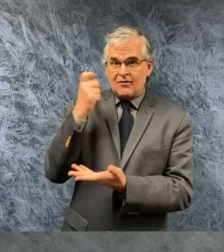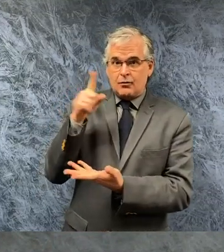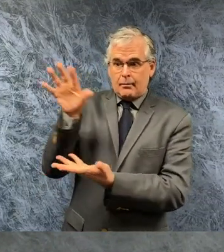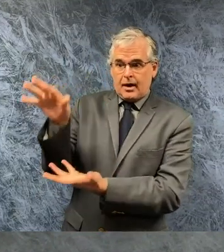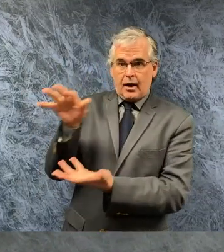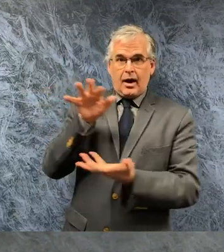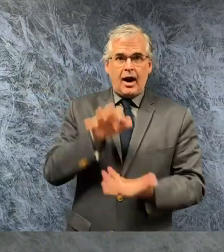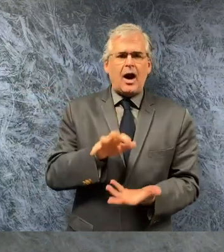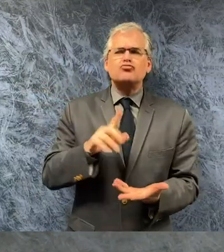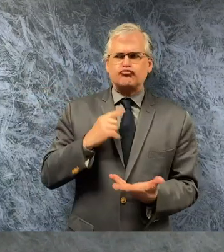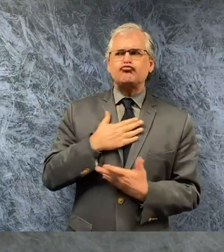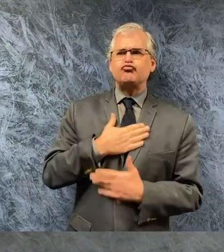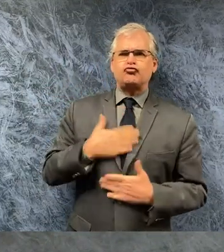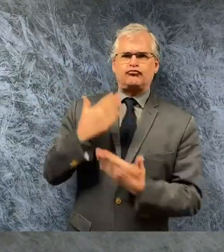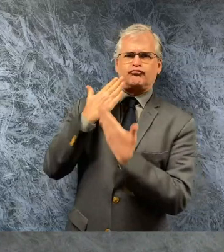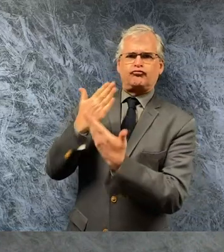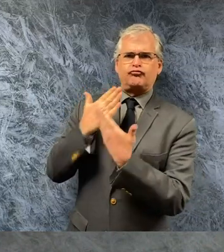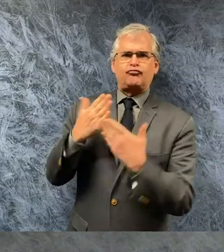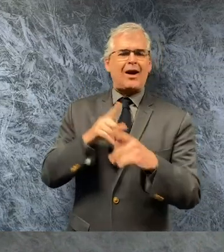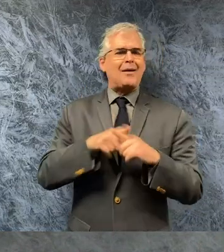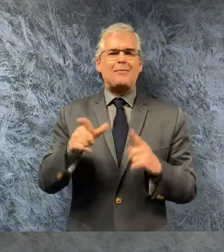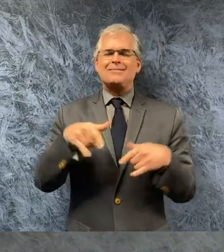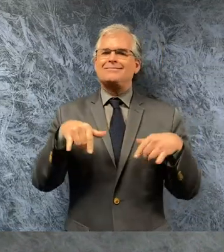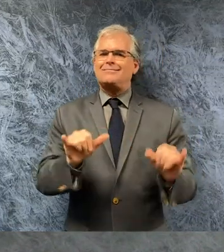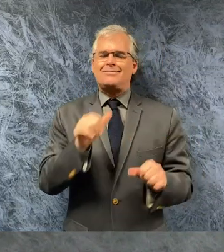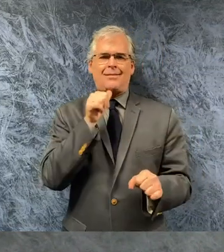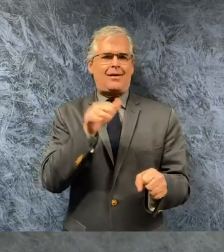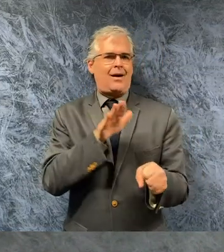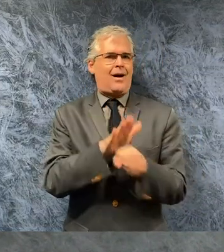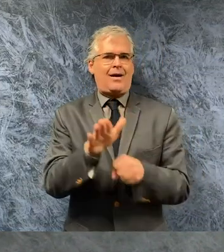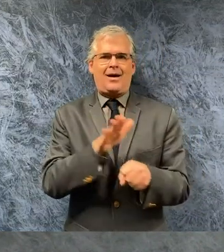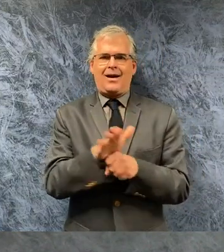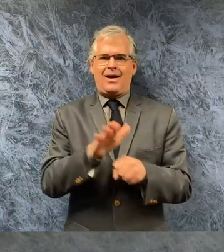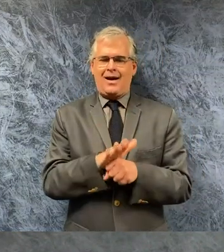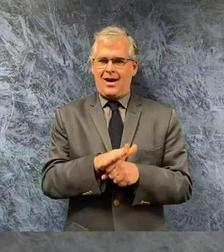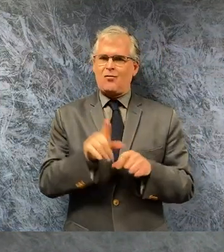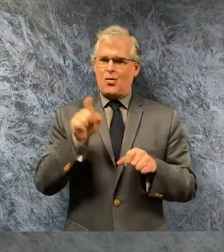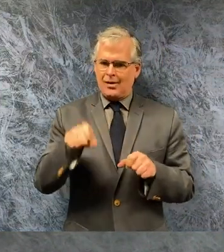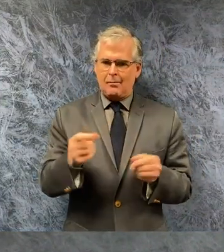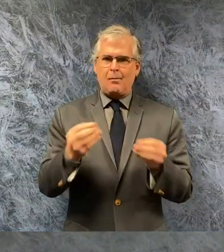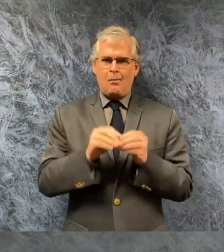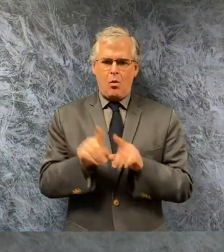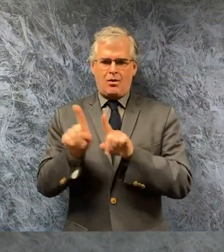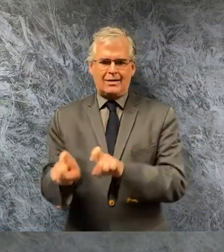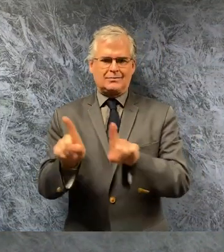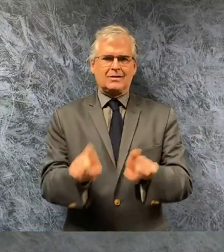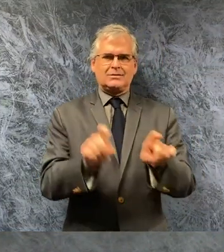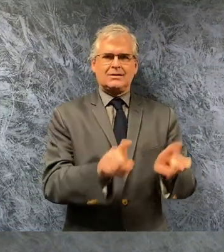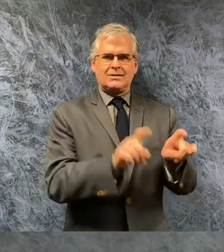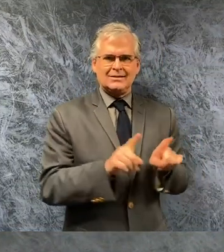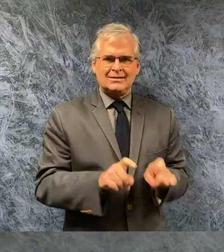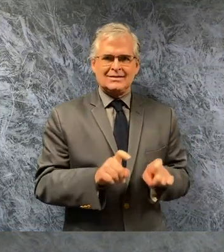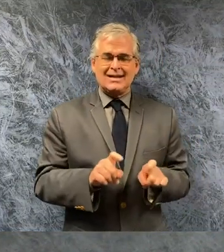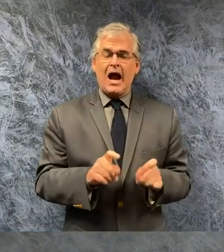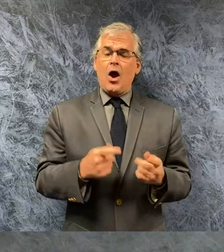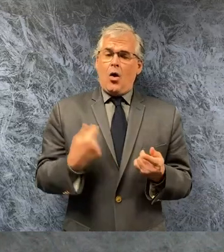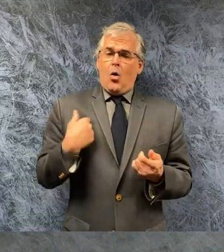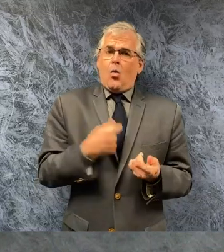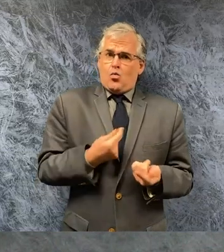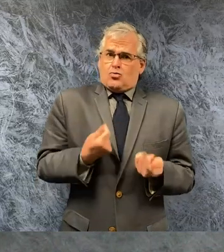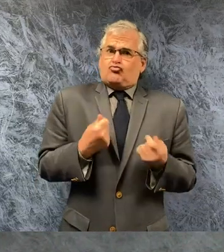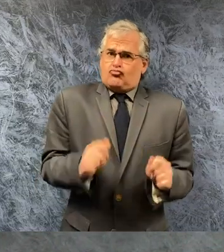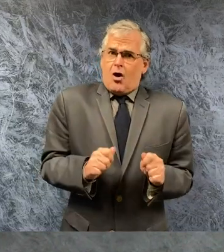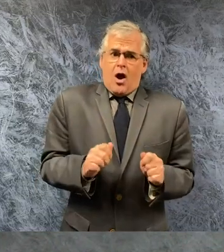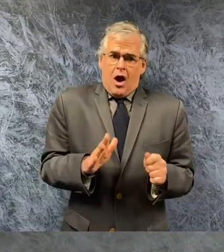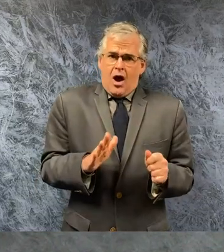the reagents provided are not nearly the volume needed to provide the desired amount of testing that we want to do here in nevada and we're doing what we can on our own to build our